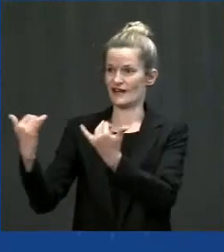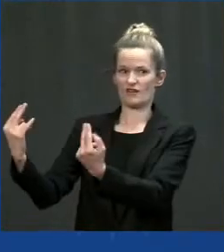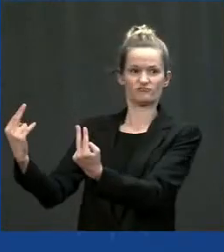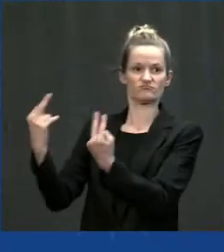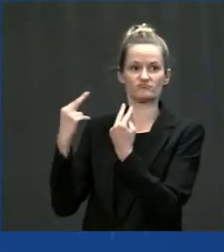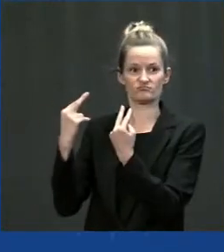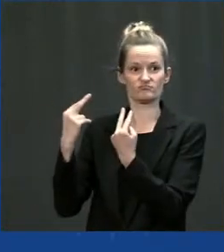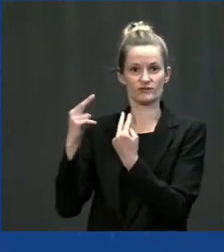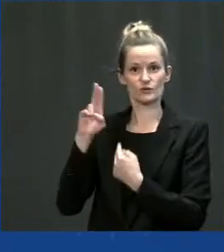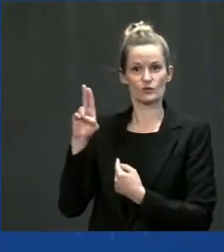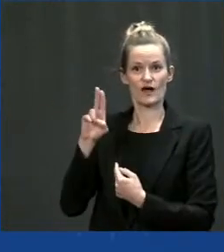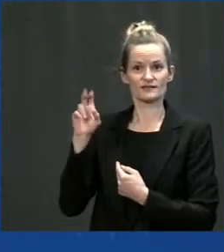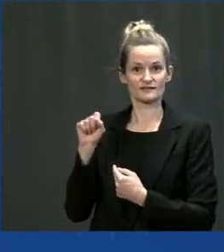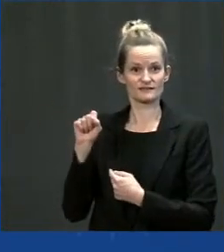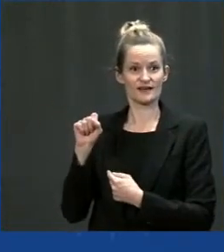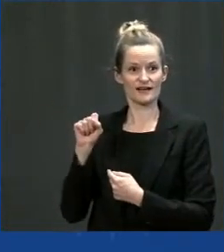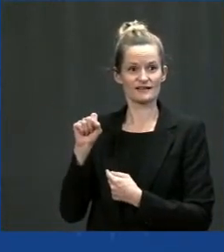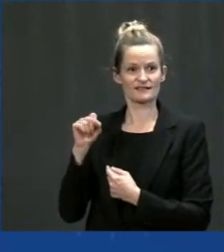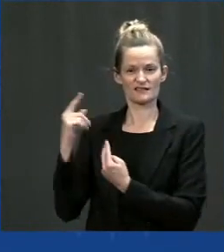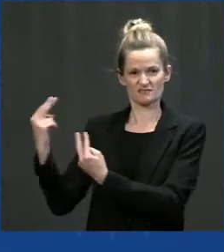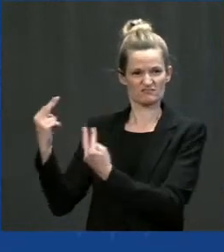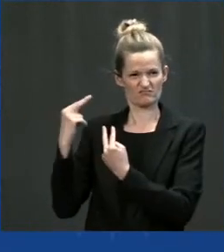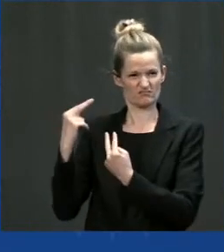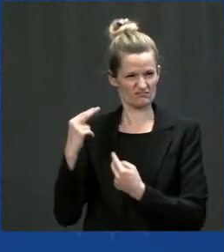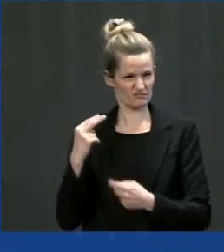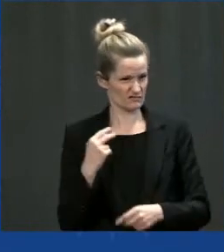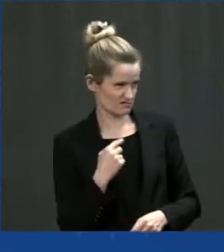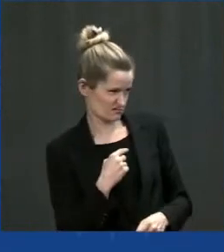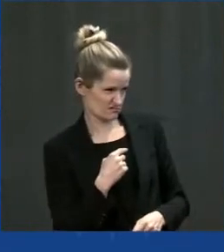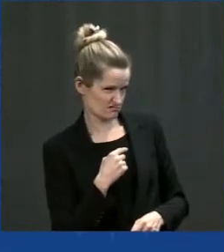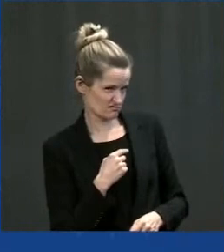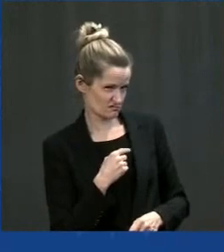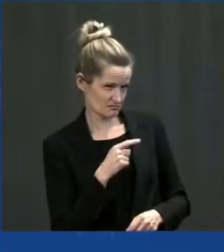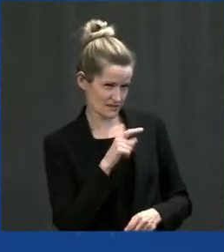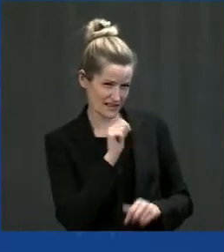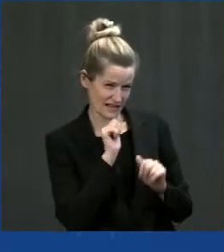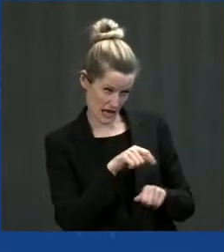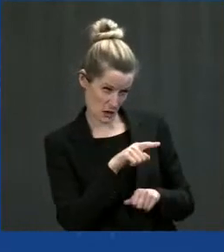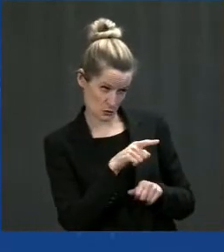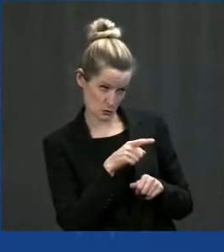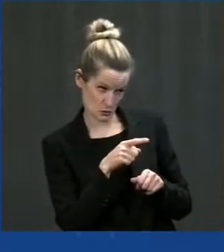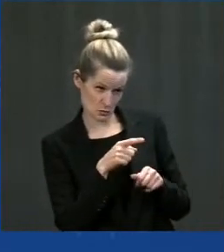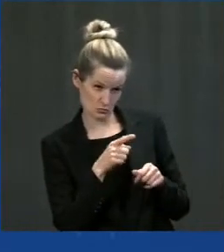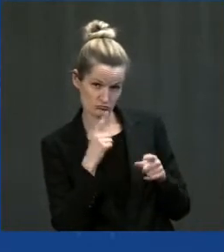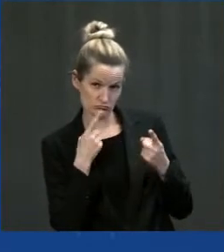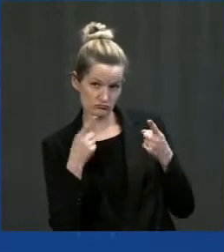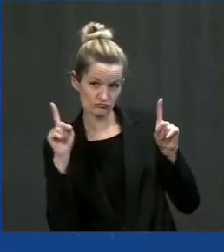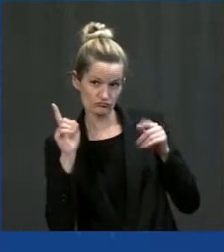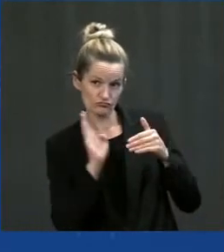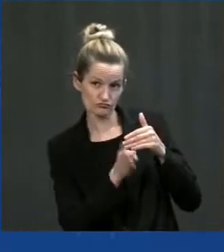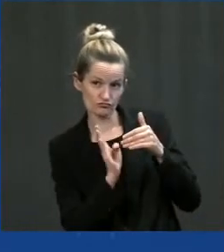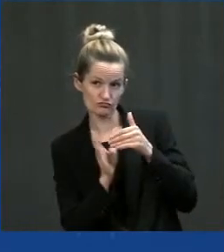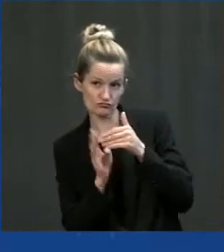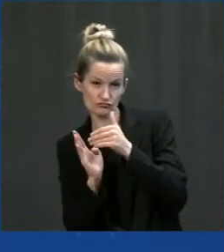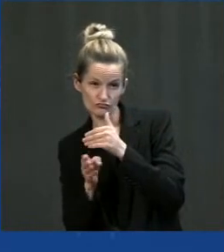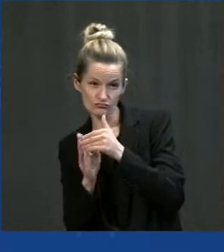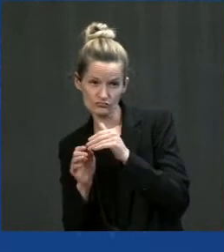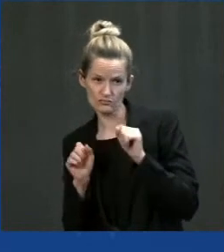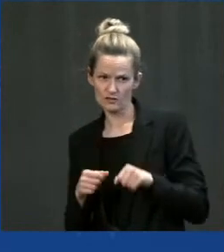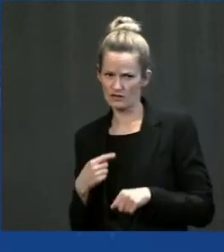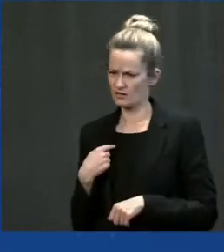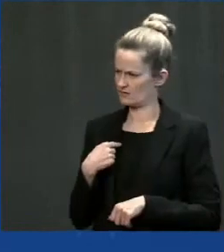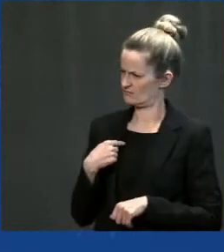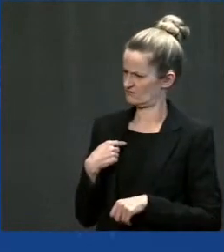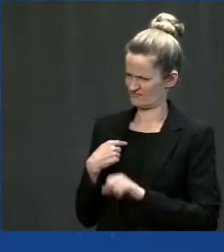things done? Not a joke, not a joke. When I went over, I said with those seven